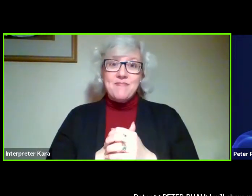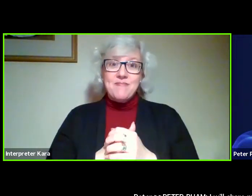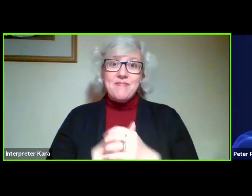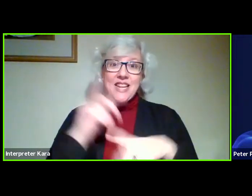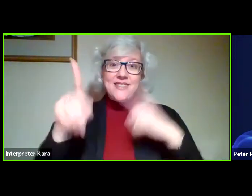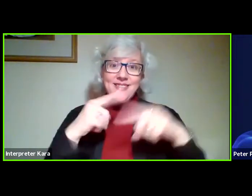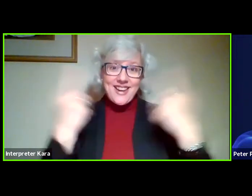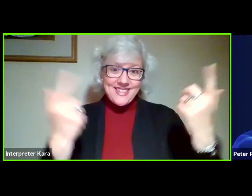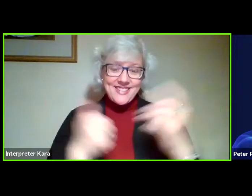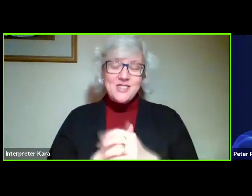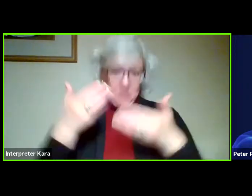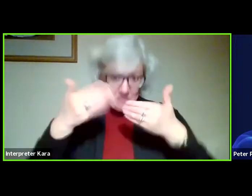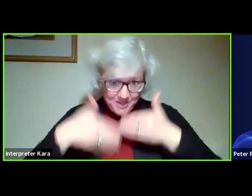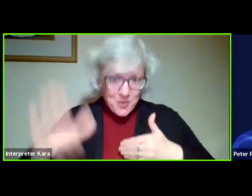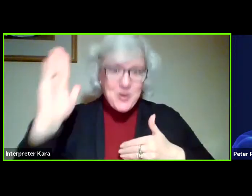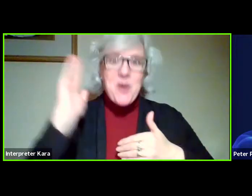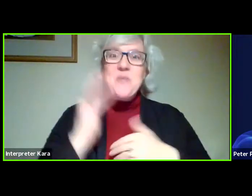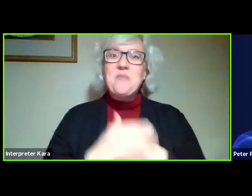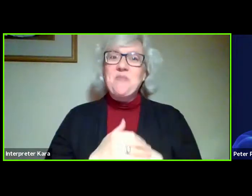So here we go.